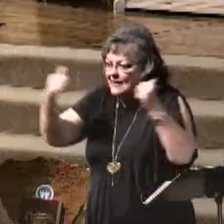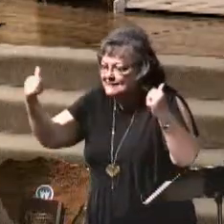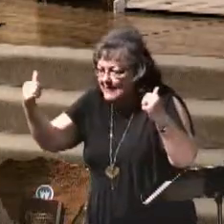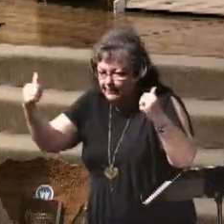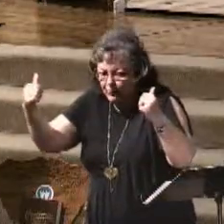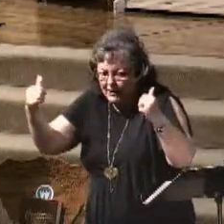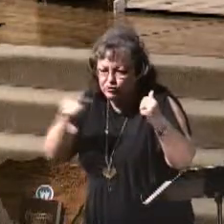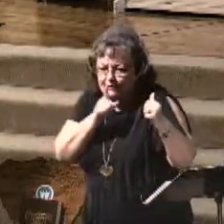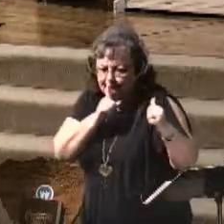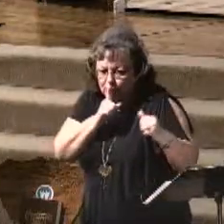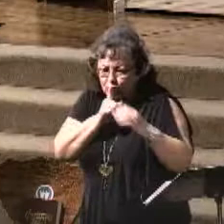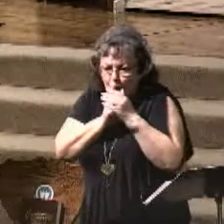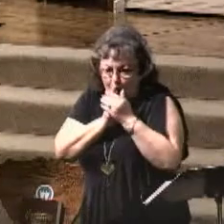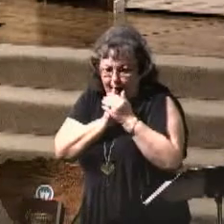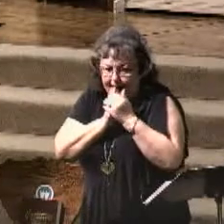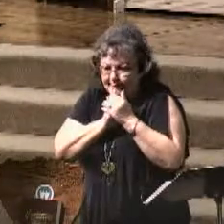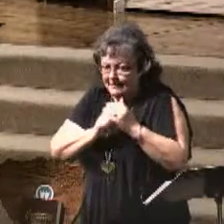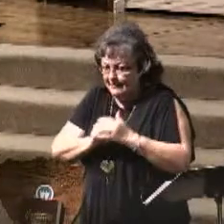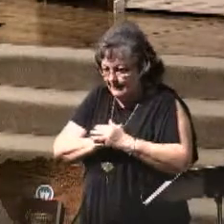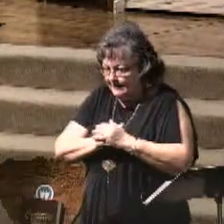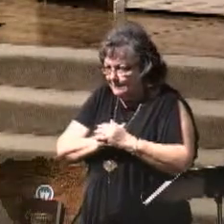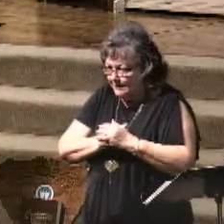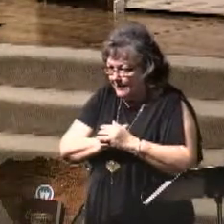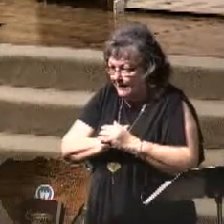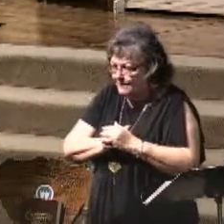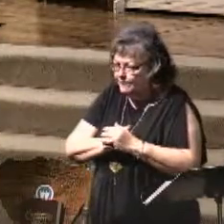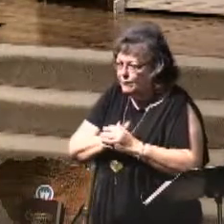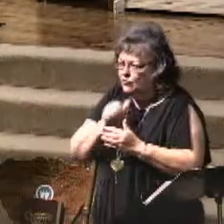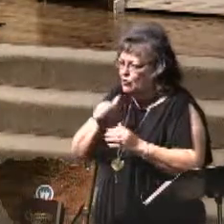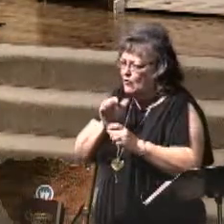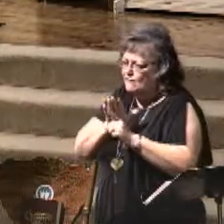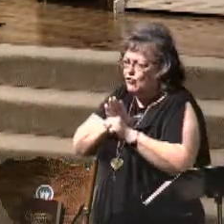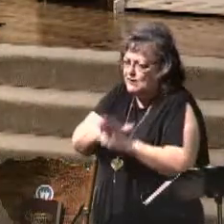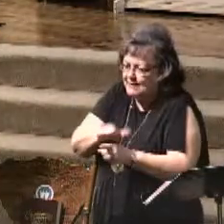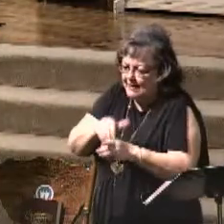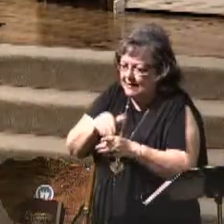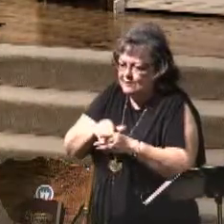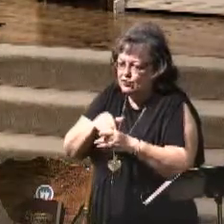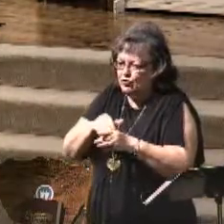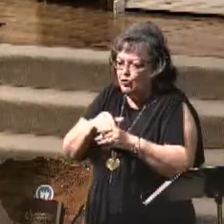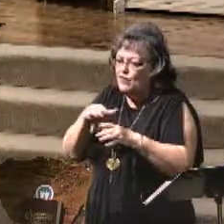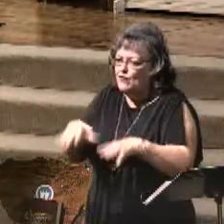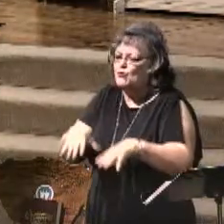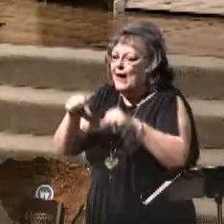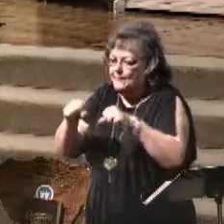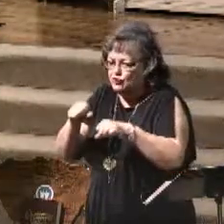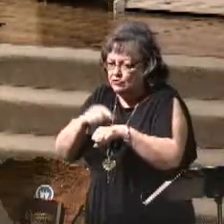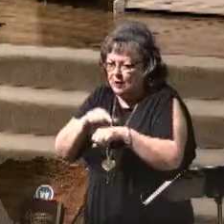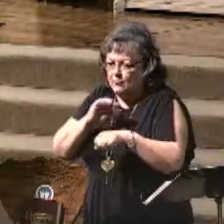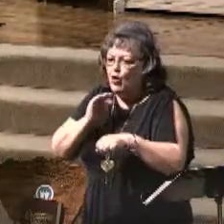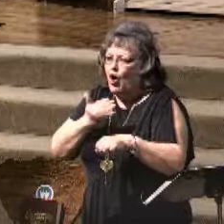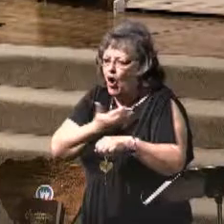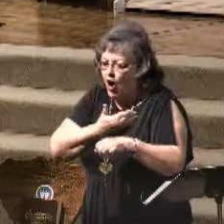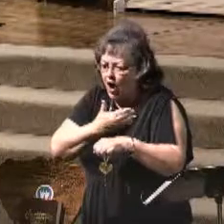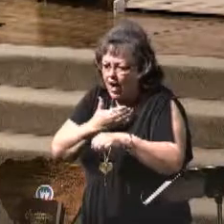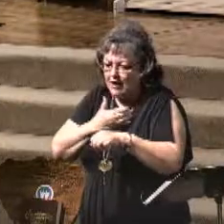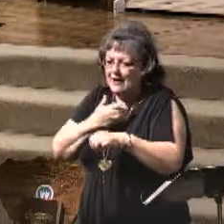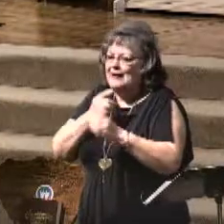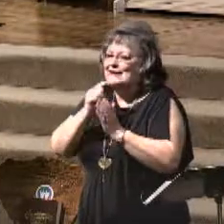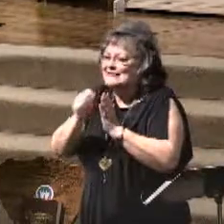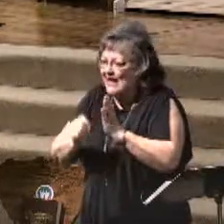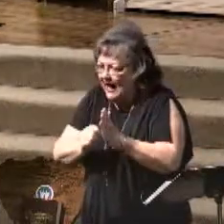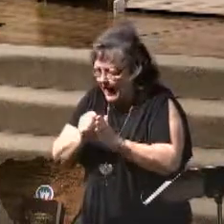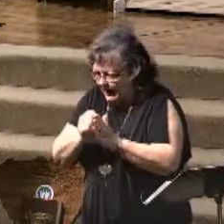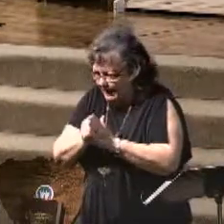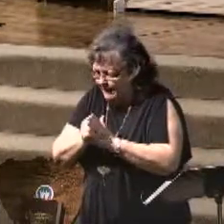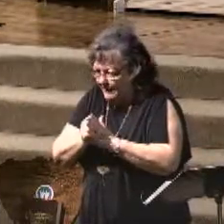Don't, don't try to force this into the rapture, all right? Don't, don't force this into our age, but, but in